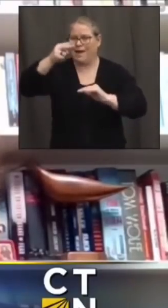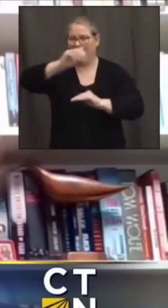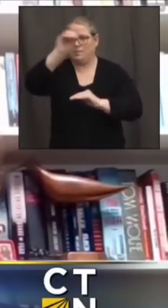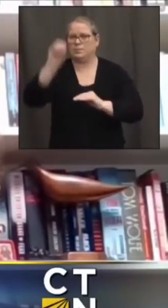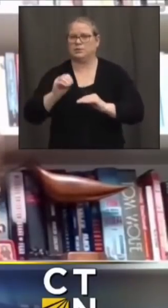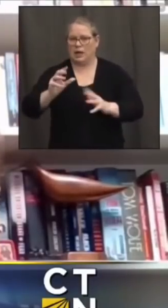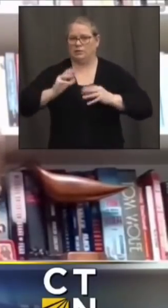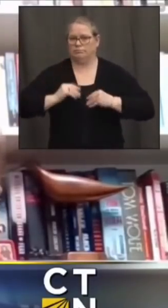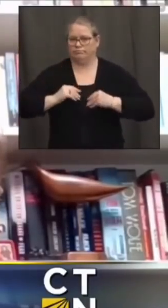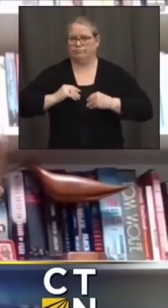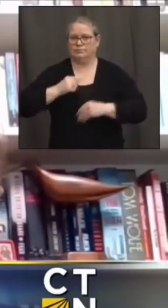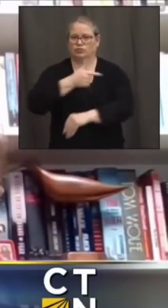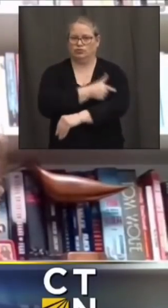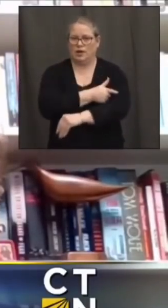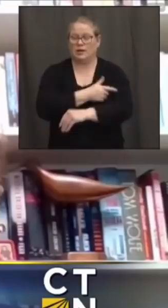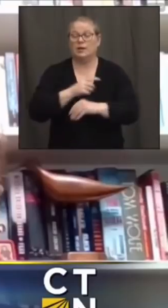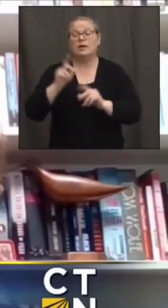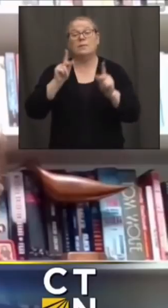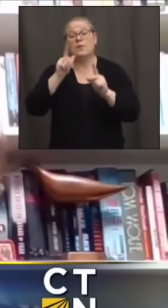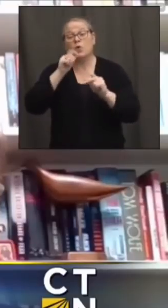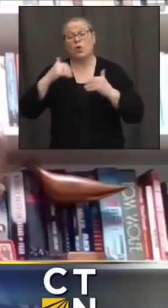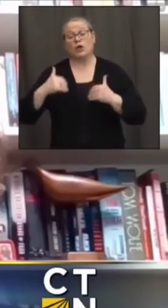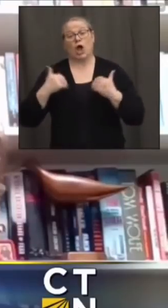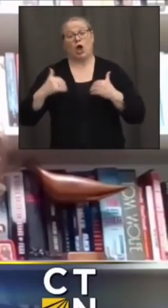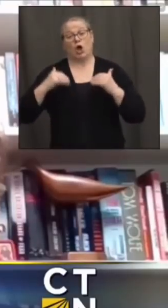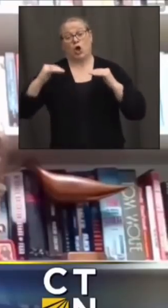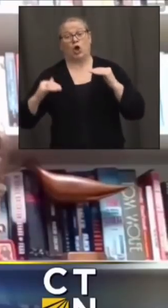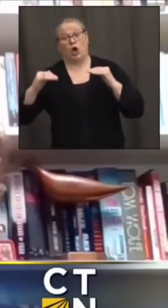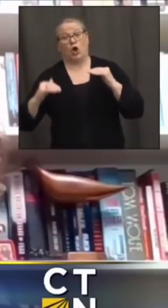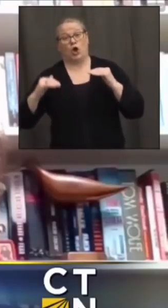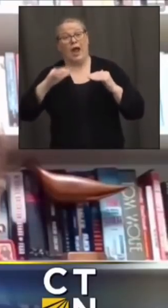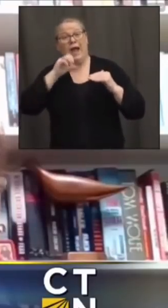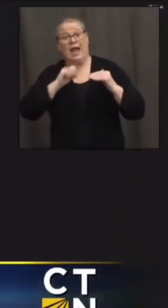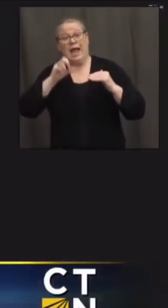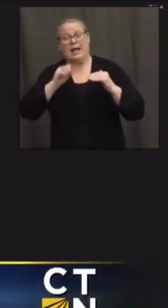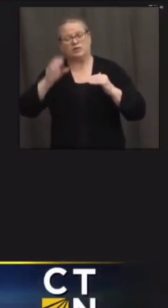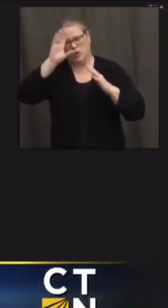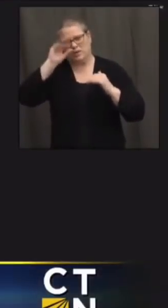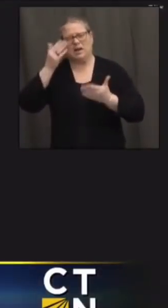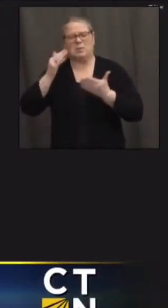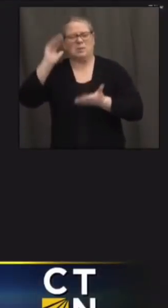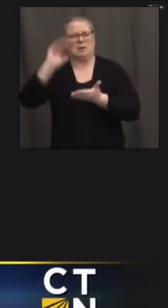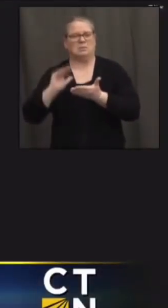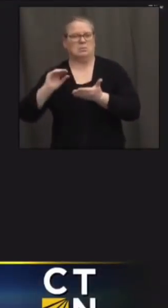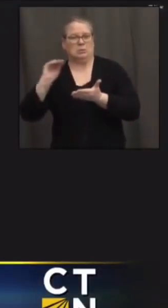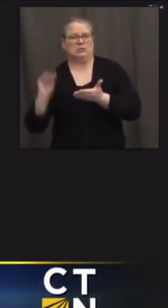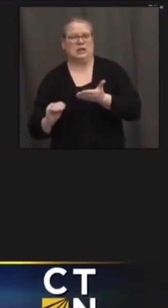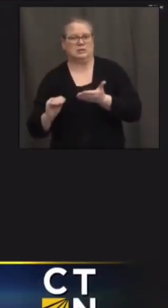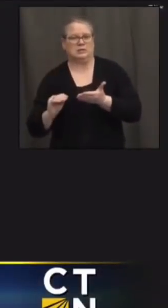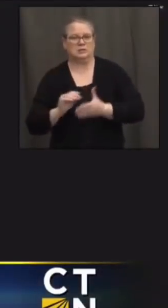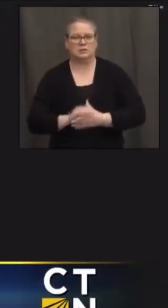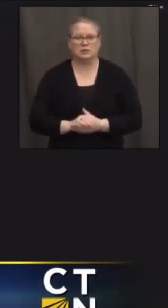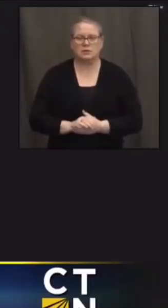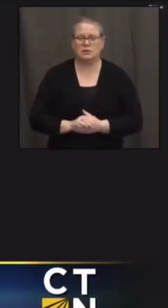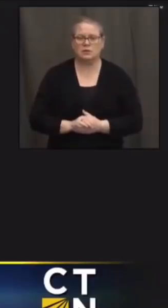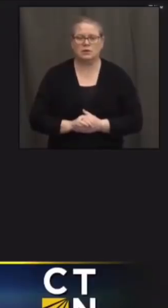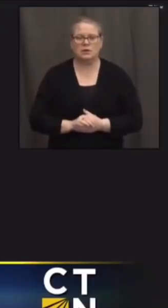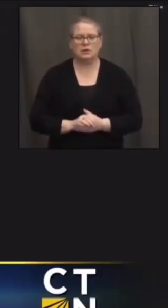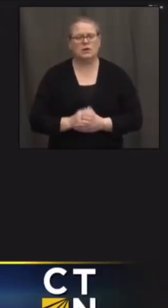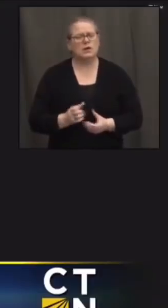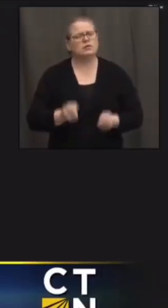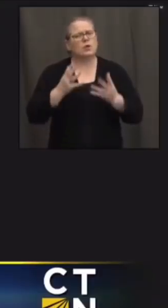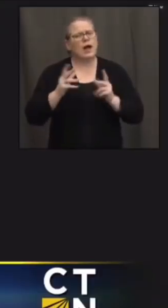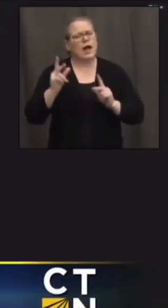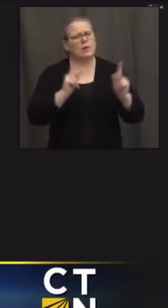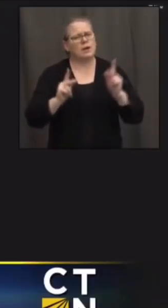rates in some of the younger age how many people are assigned to work the